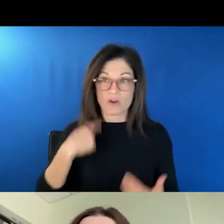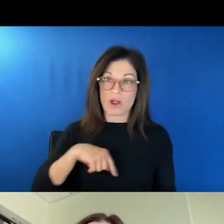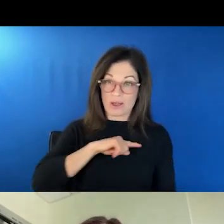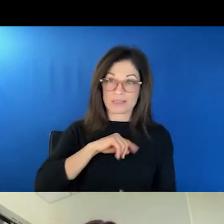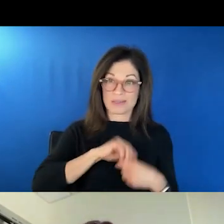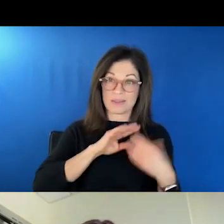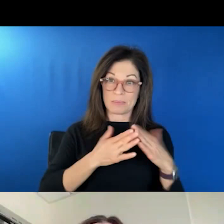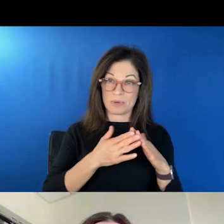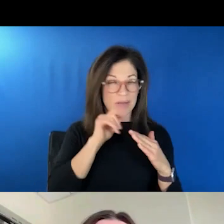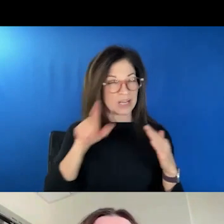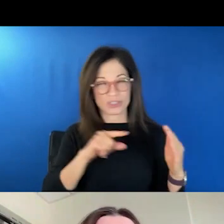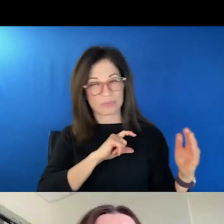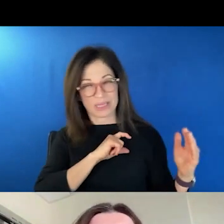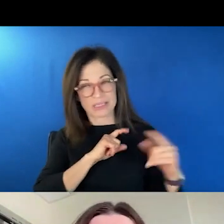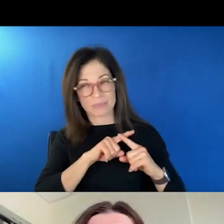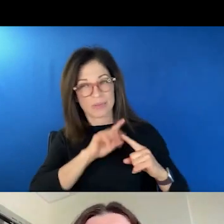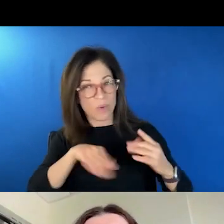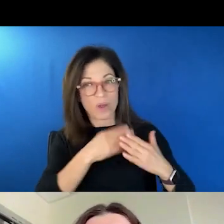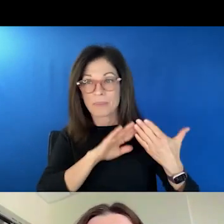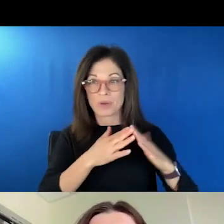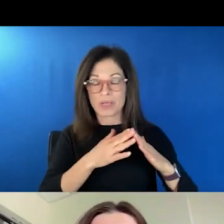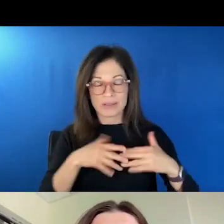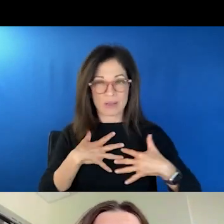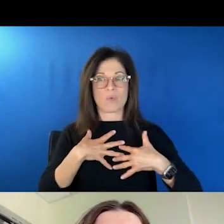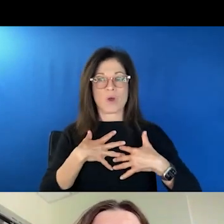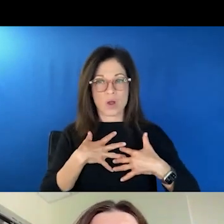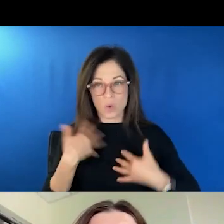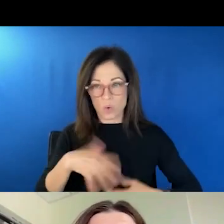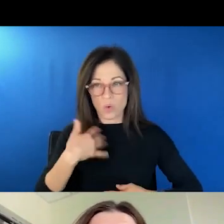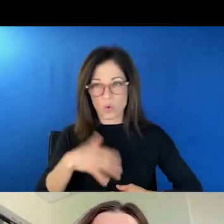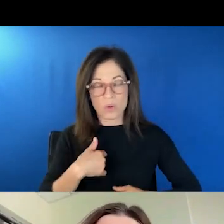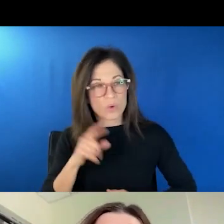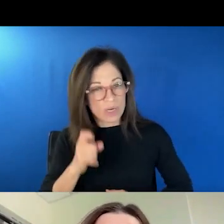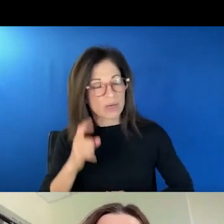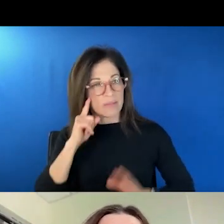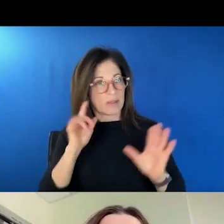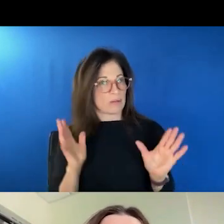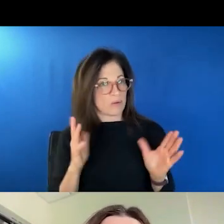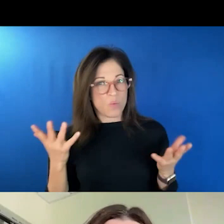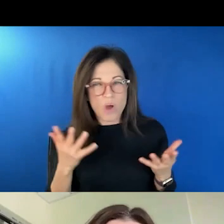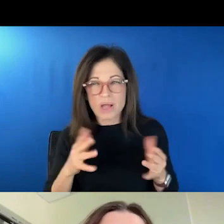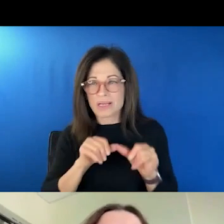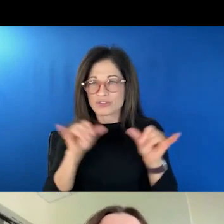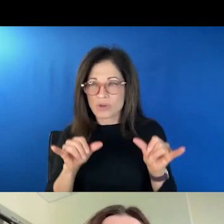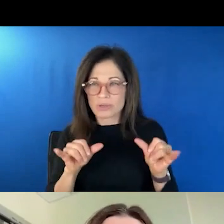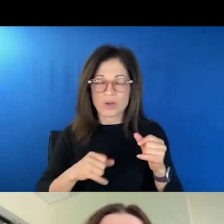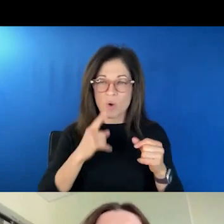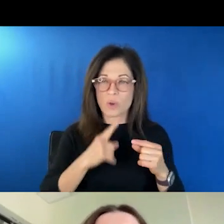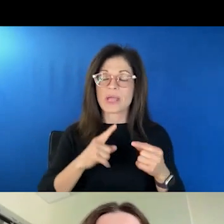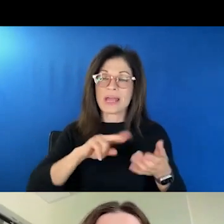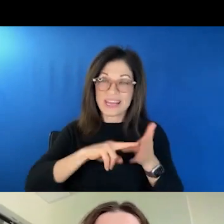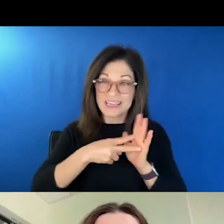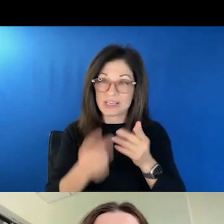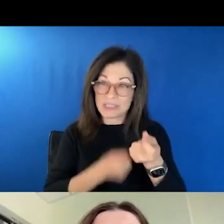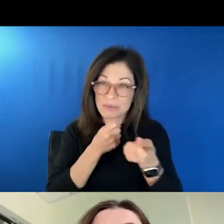community, not just police, but as a community, this is a gut check moment for us. We need to ask ourselves, what infrastructure are we intentionally supporting